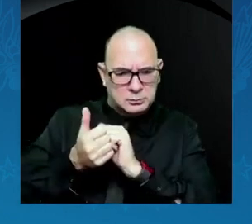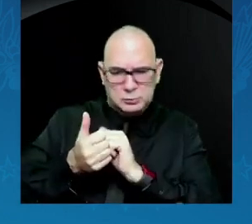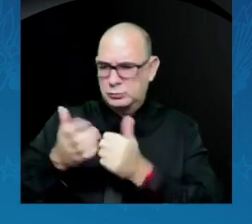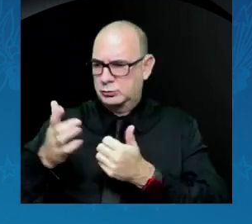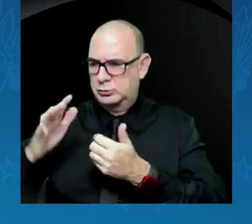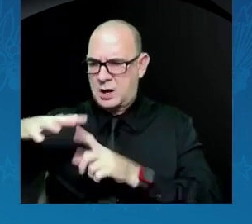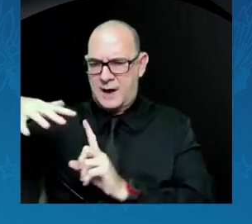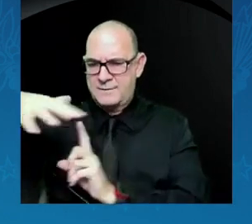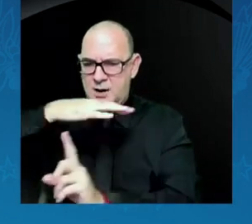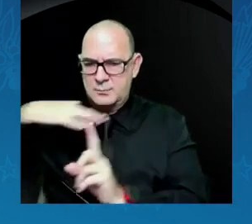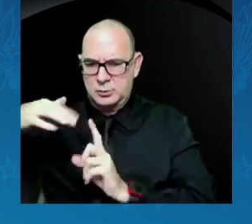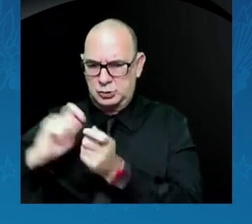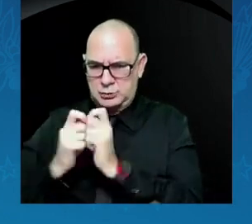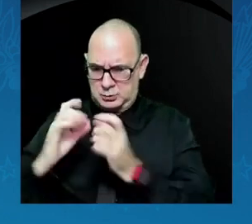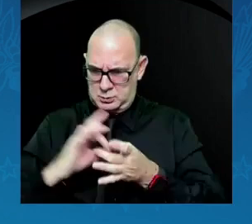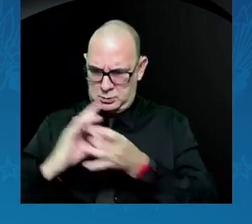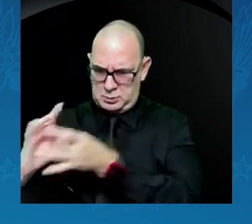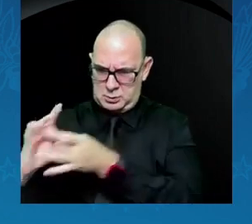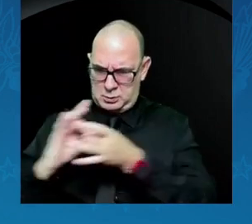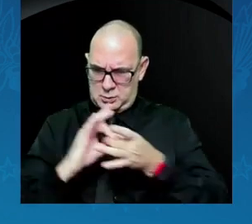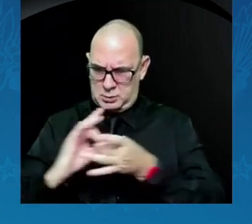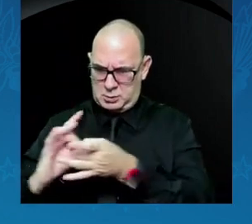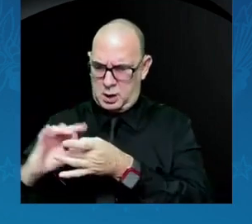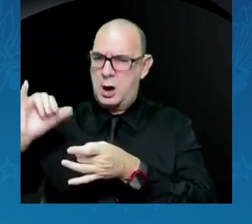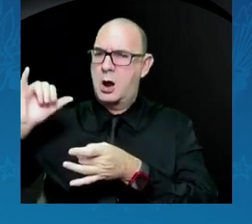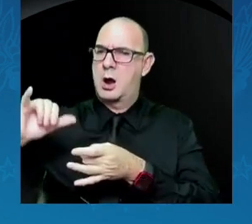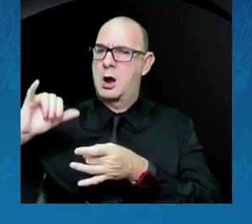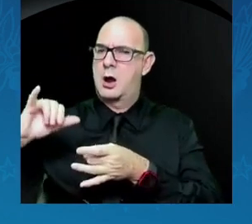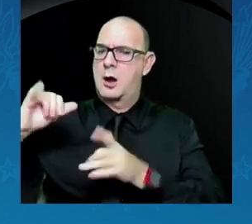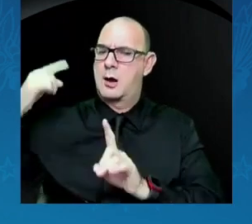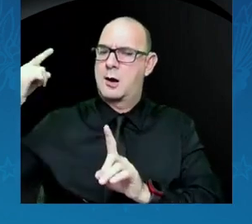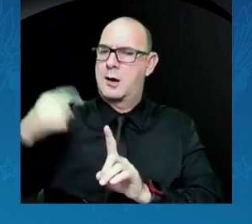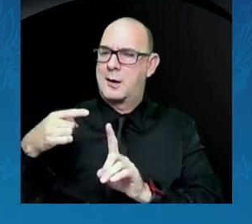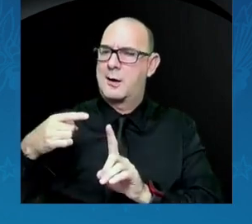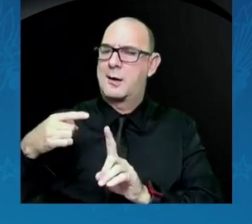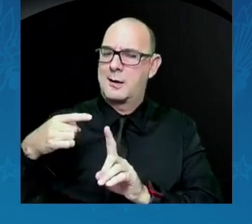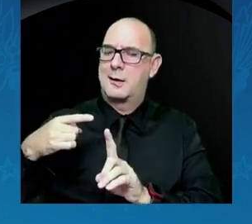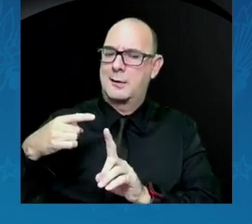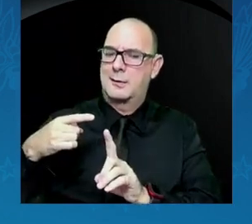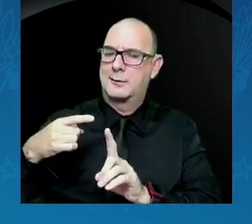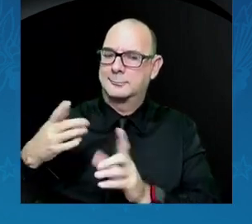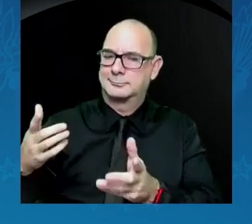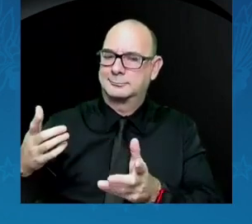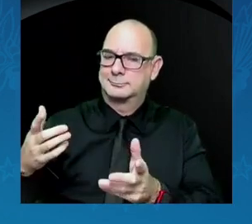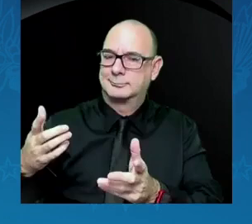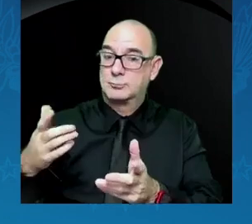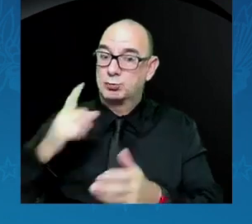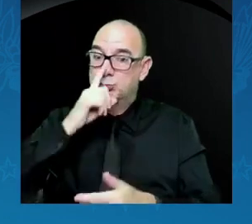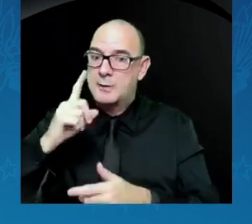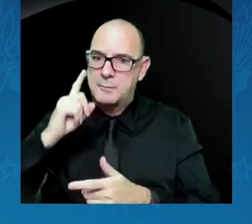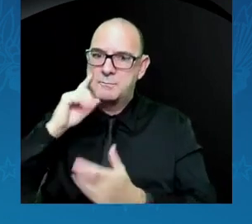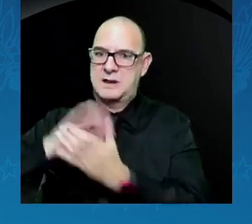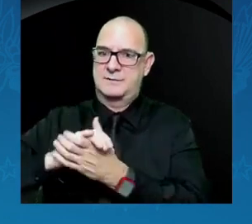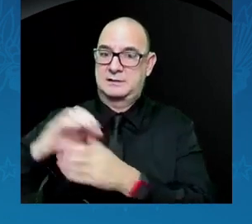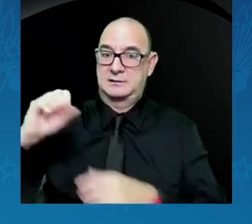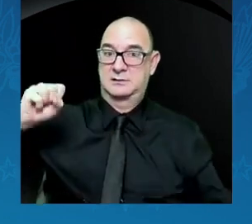I truly believe space activity is climate action.